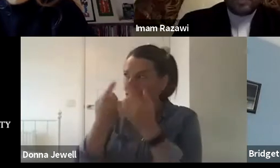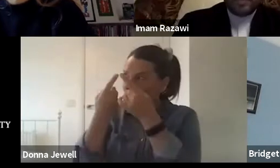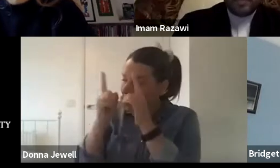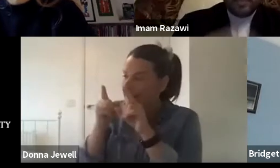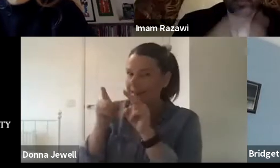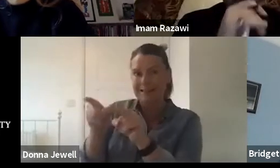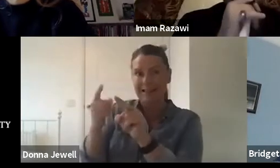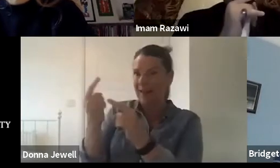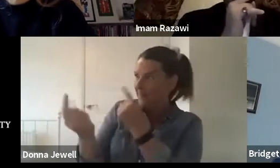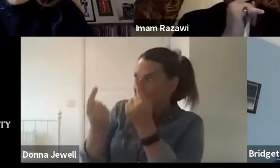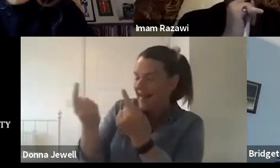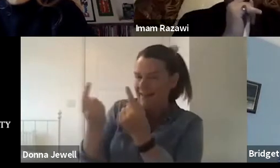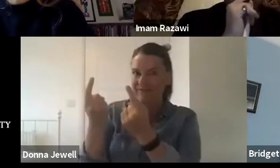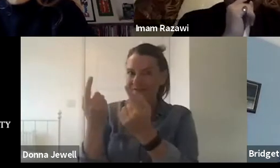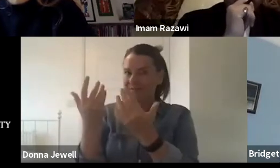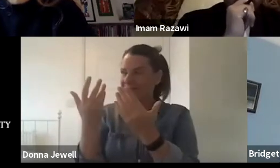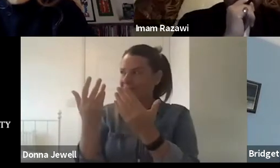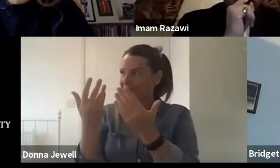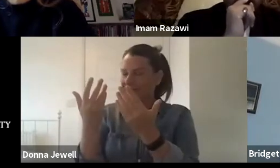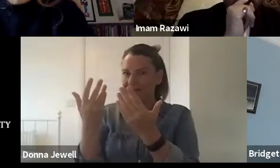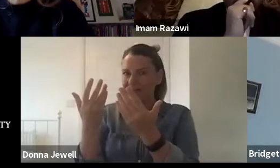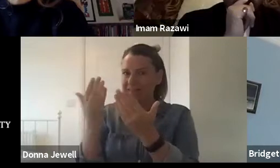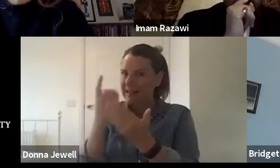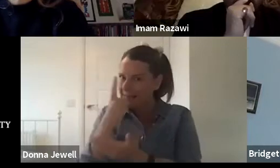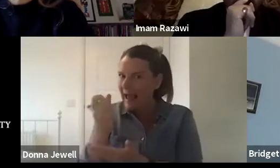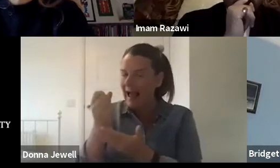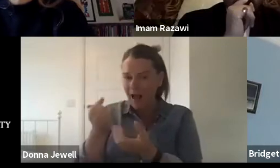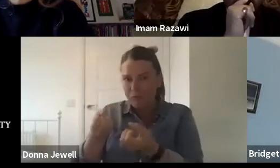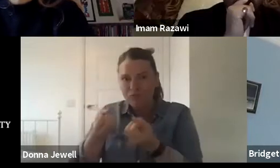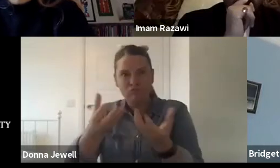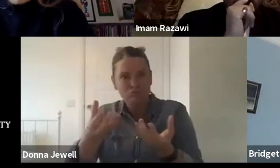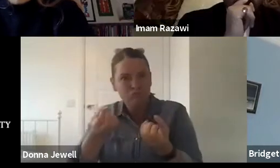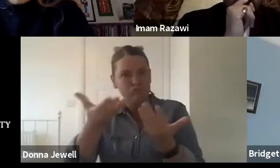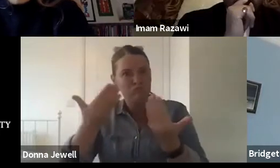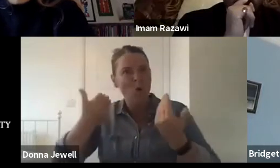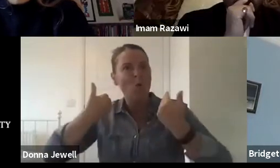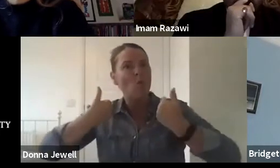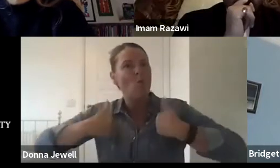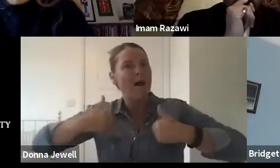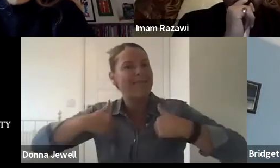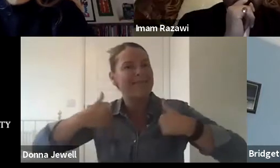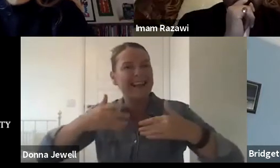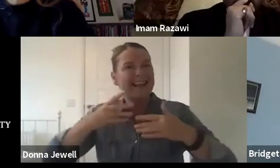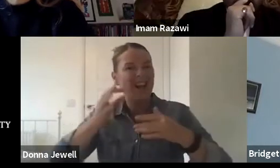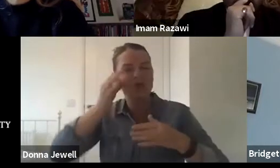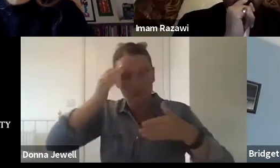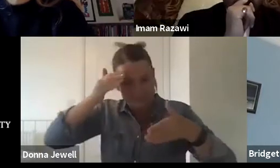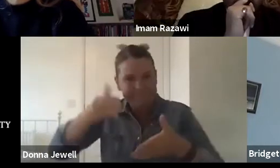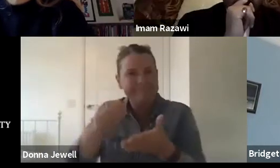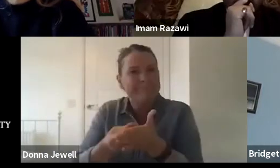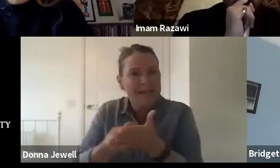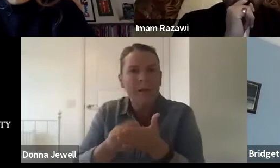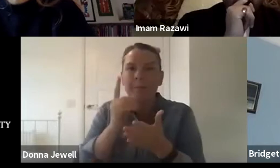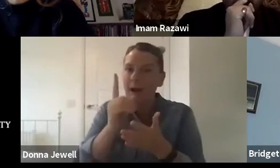are at the heart of creating wealth in the broadest sense of that term, meeting the